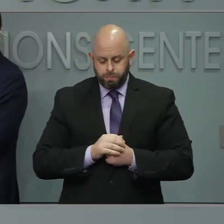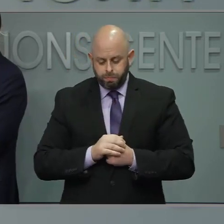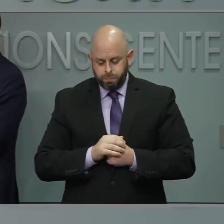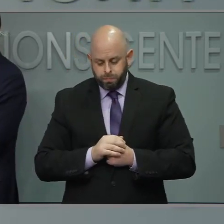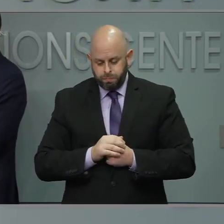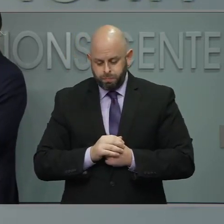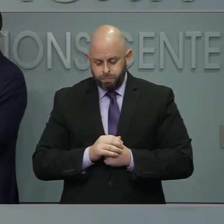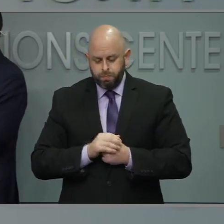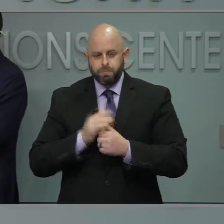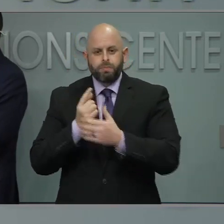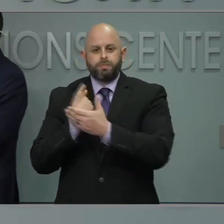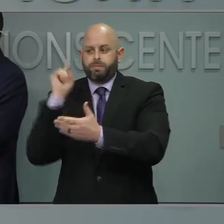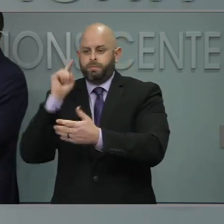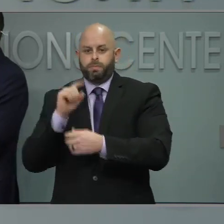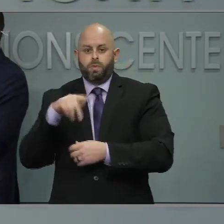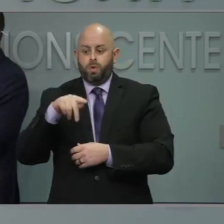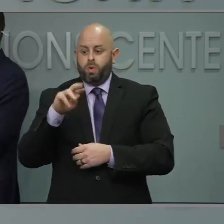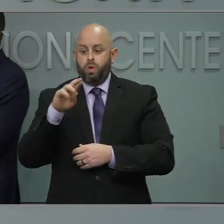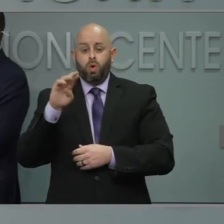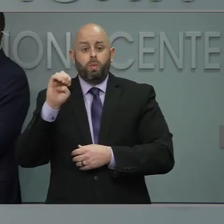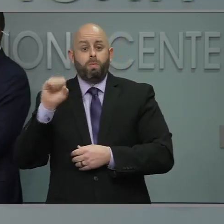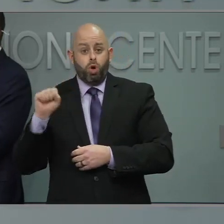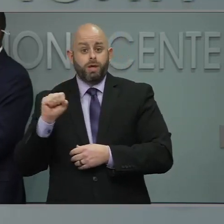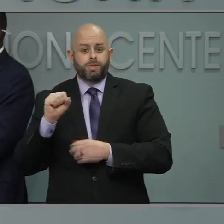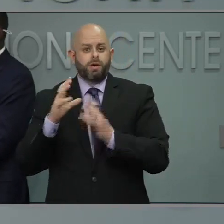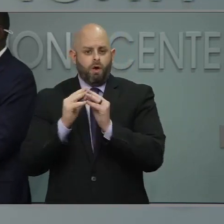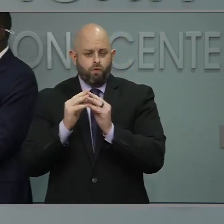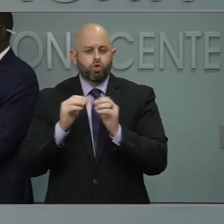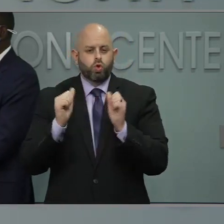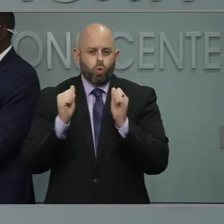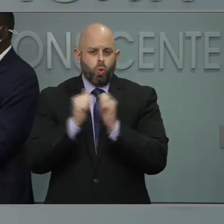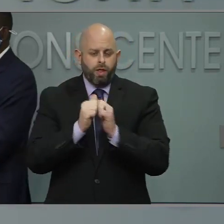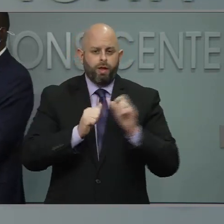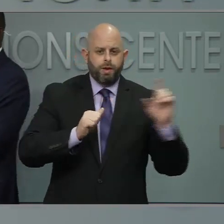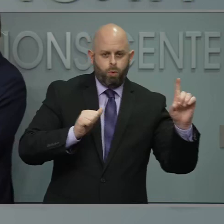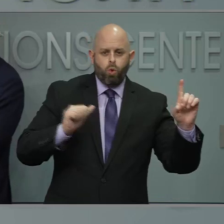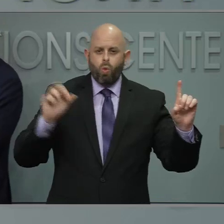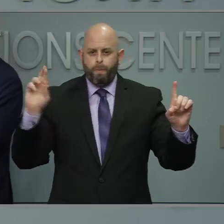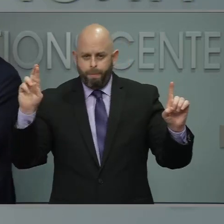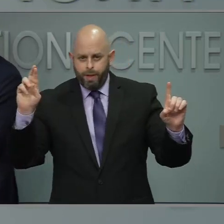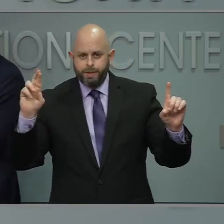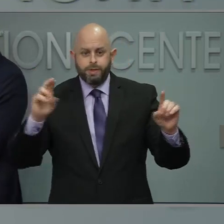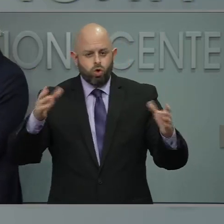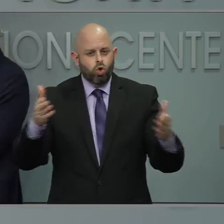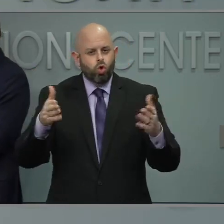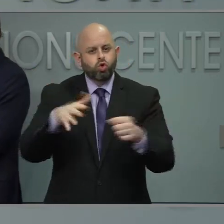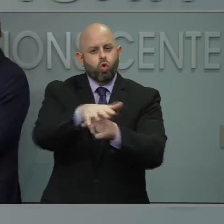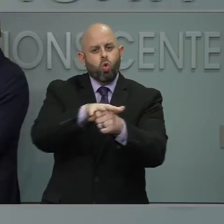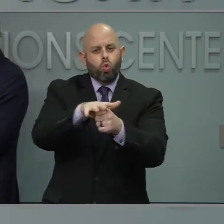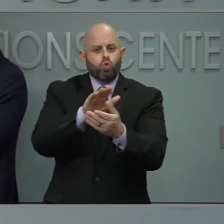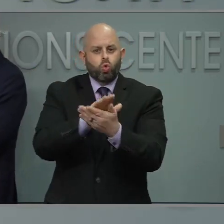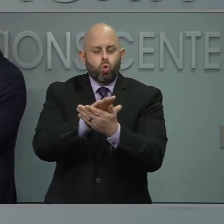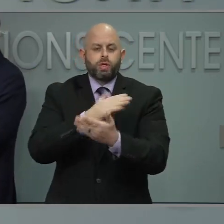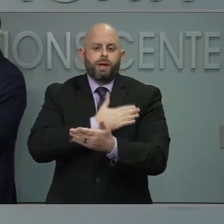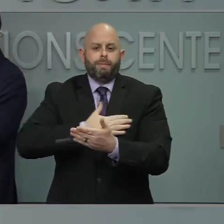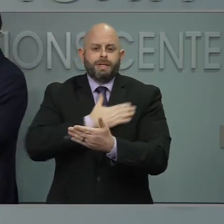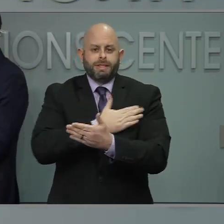with bipartisan state leaders encouraging local school districts